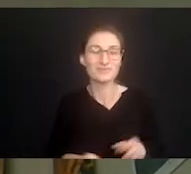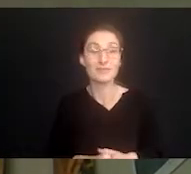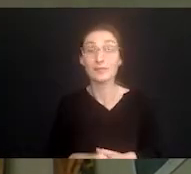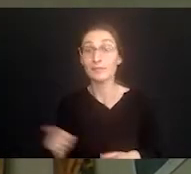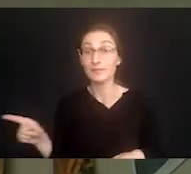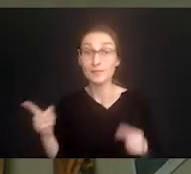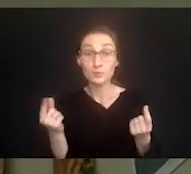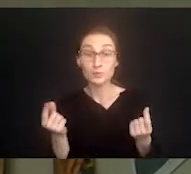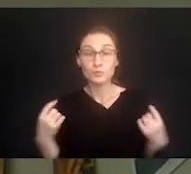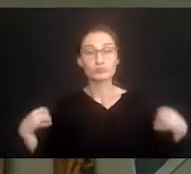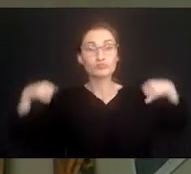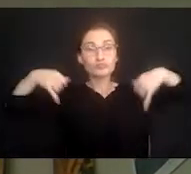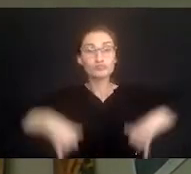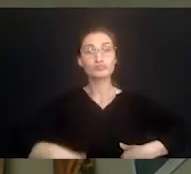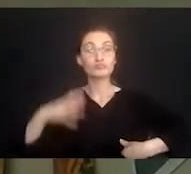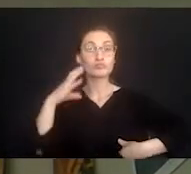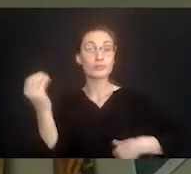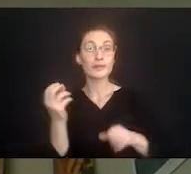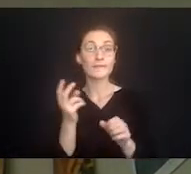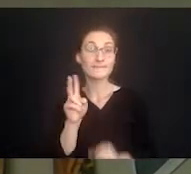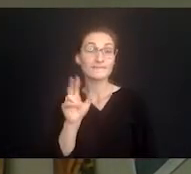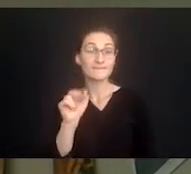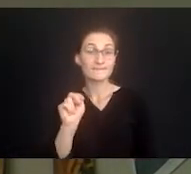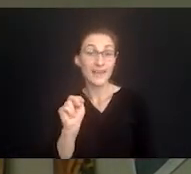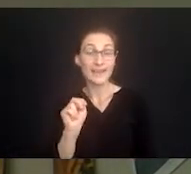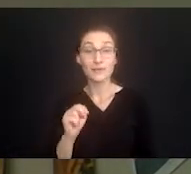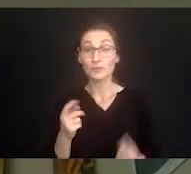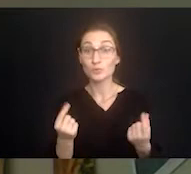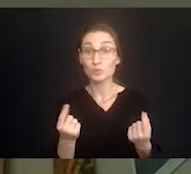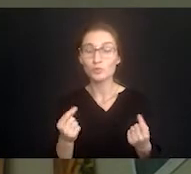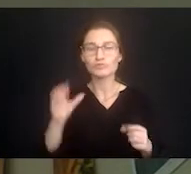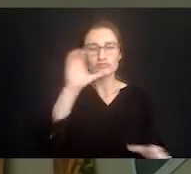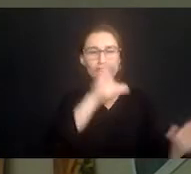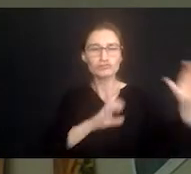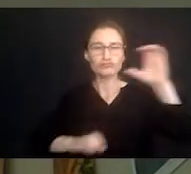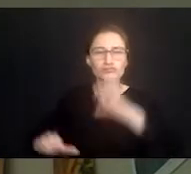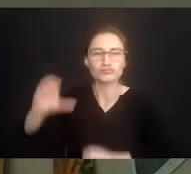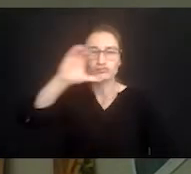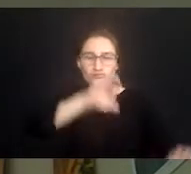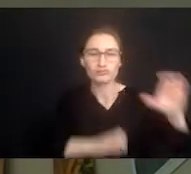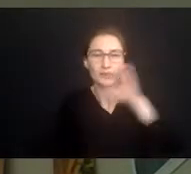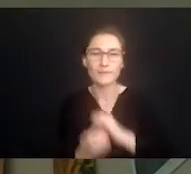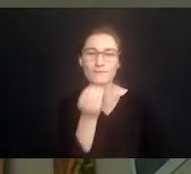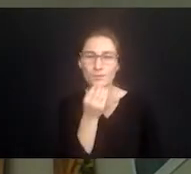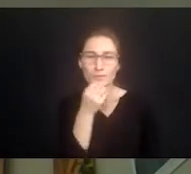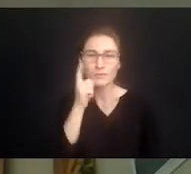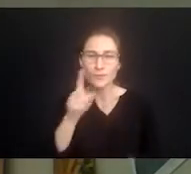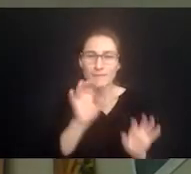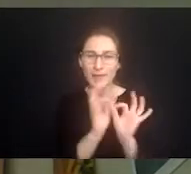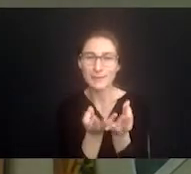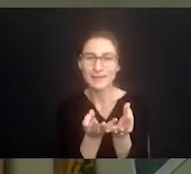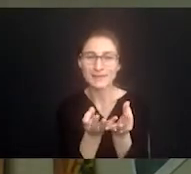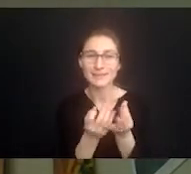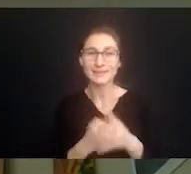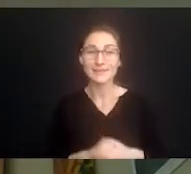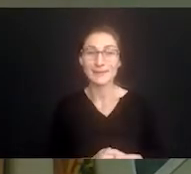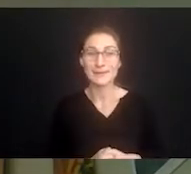He said he put his coat on, went out to his van to get ready to assume that caveman role of foraging for food for his family.